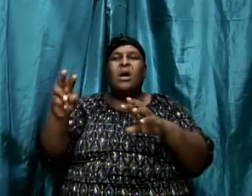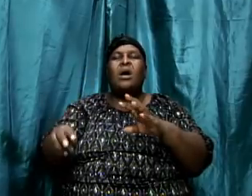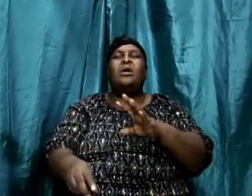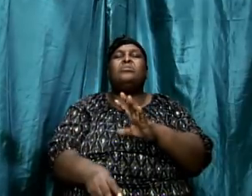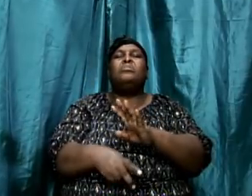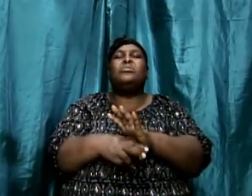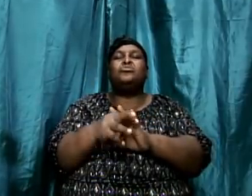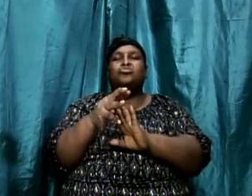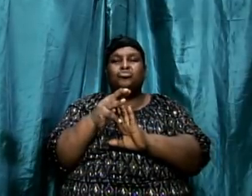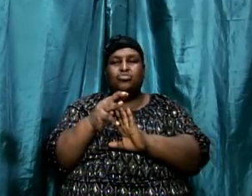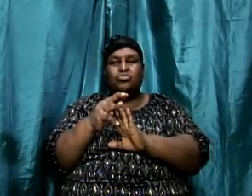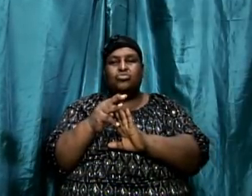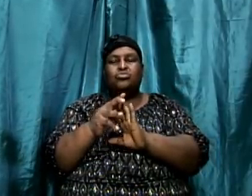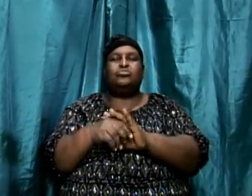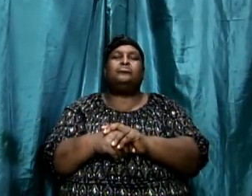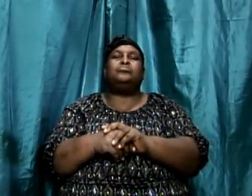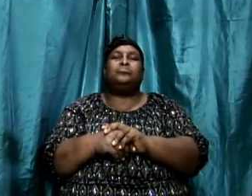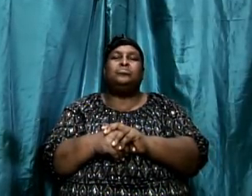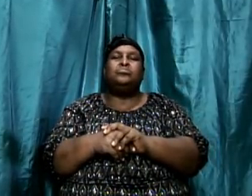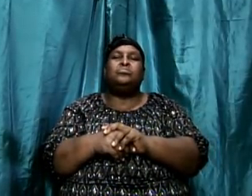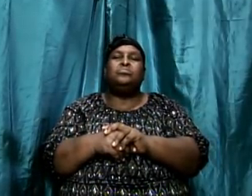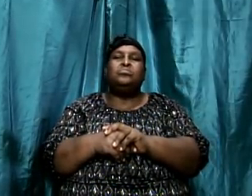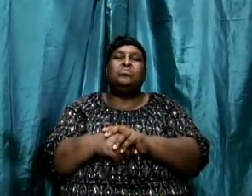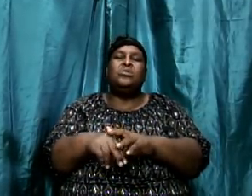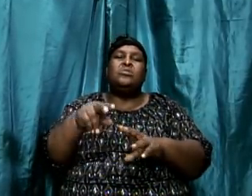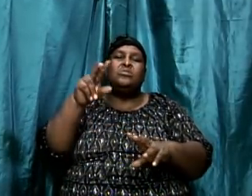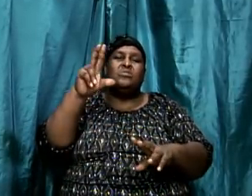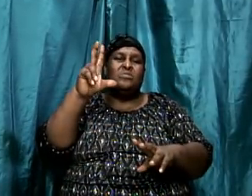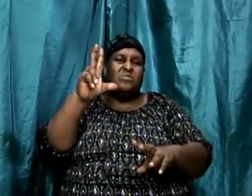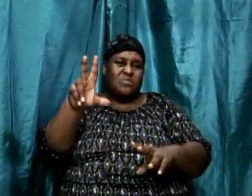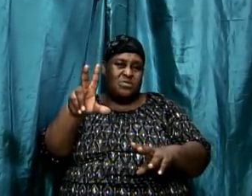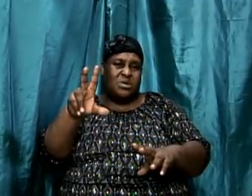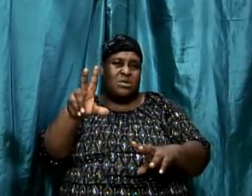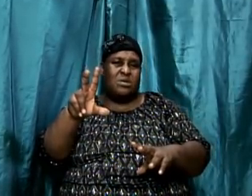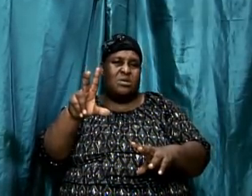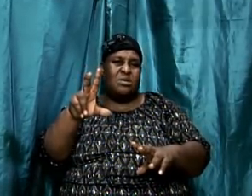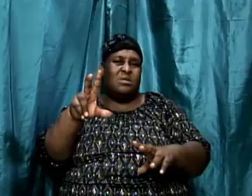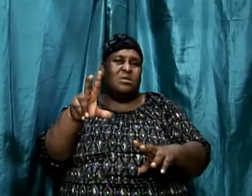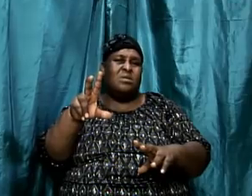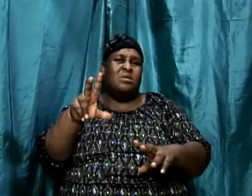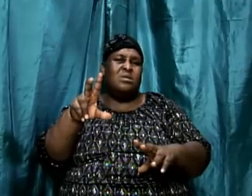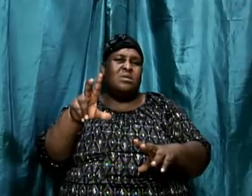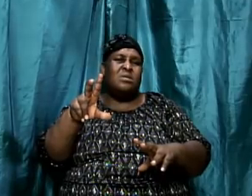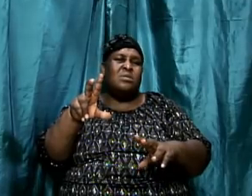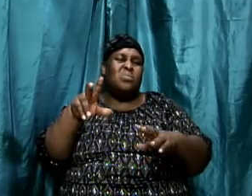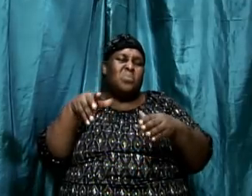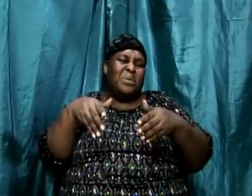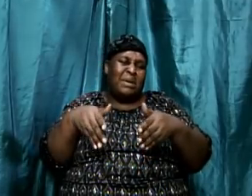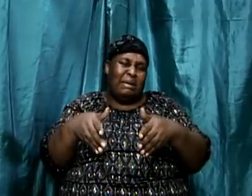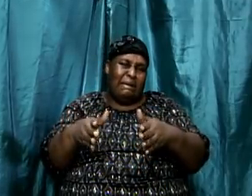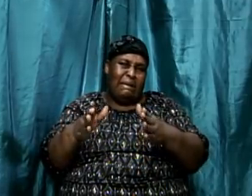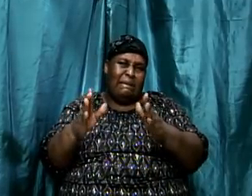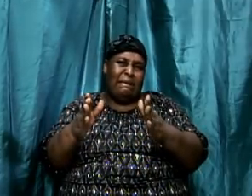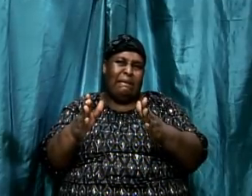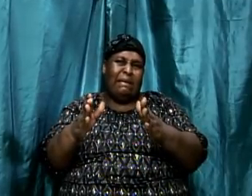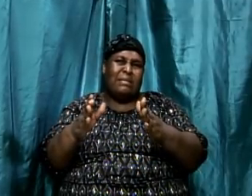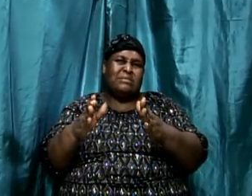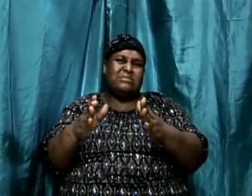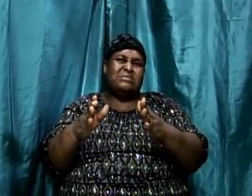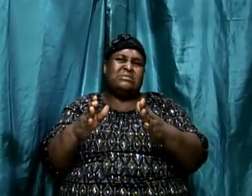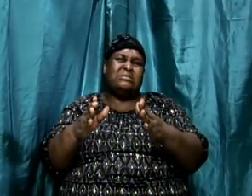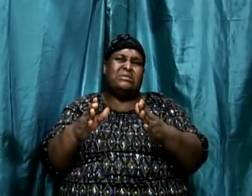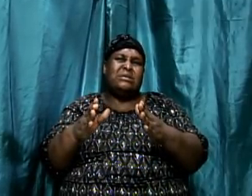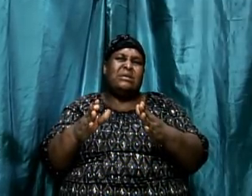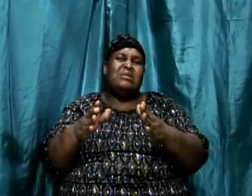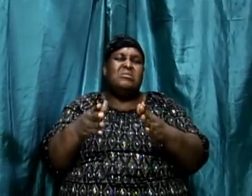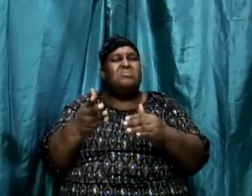Praise God. Now, there are three basic steps. And I said before, these are the steps that we must follow if we're going